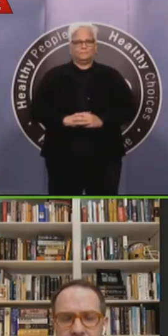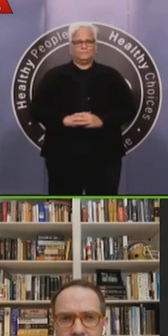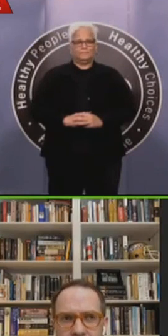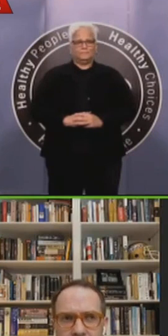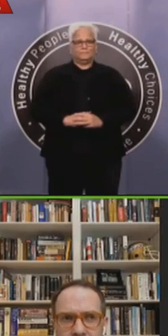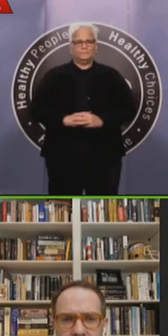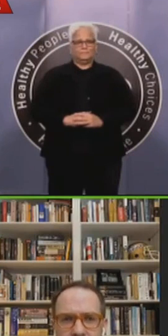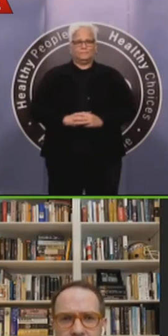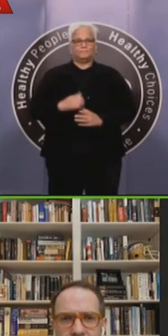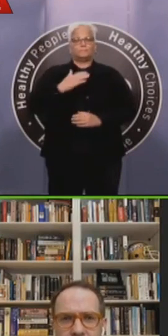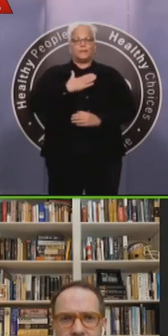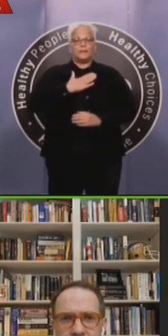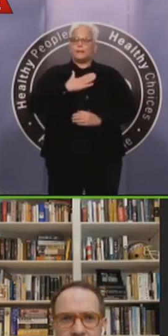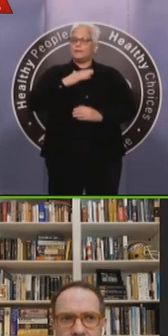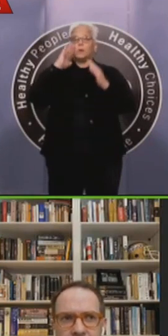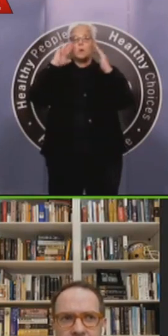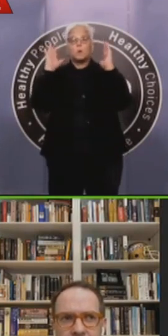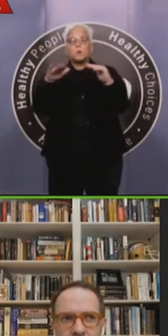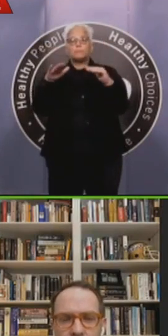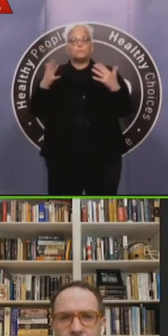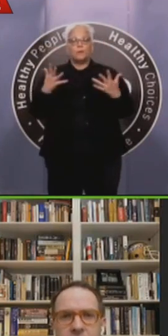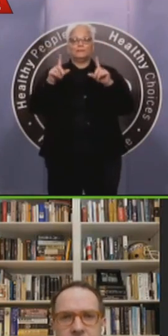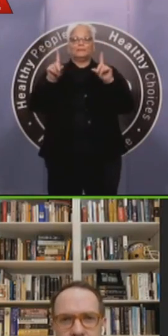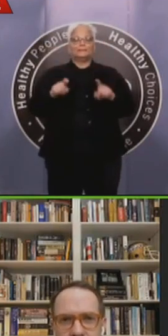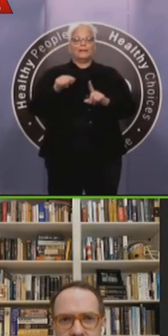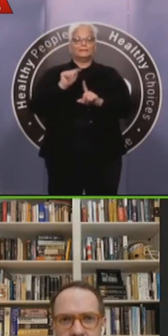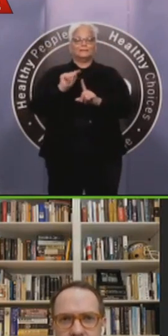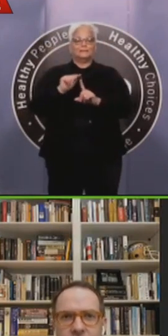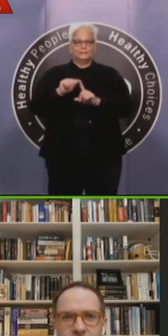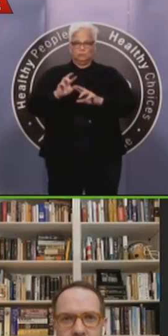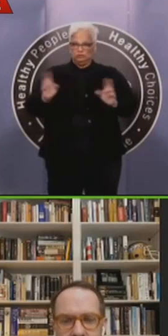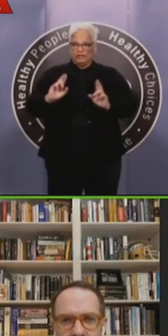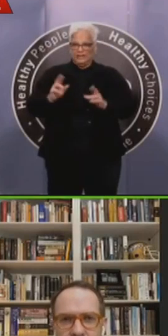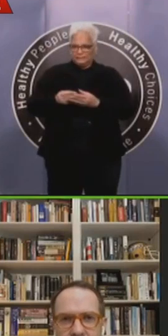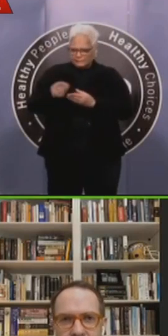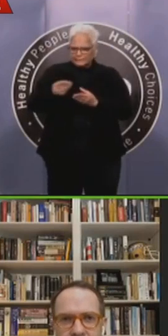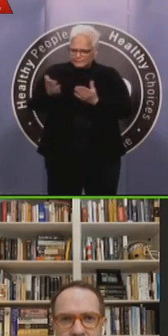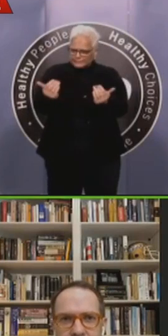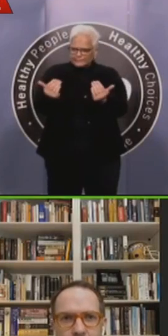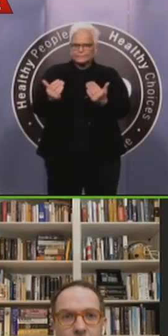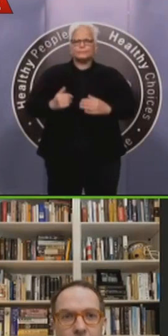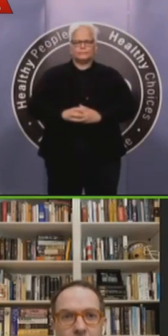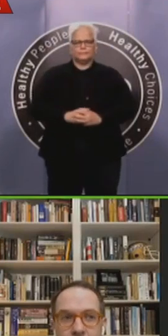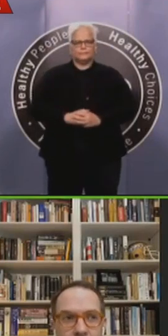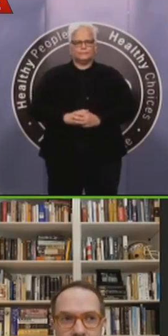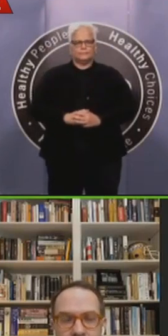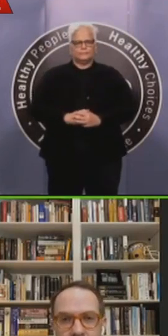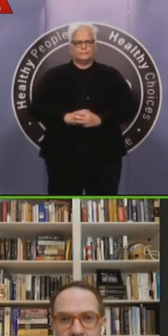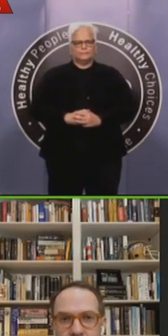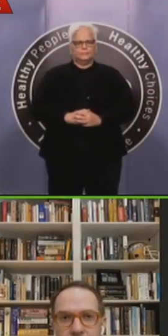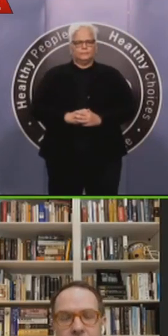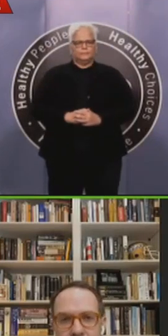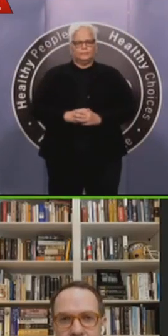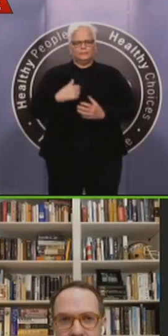testing side of things, uh, is that we will continue to see increased testing capacity. My hope, I mean,